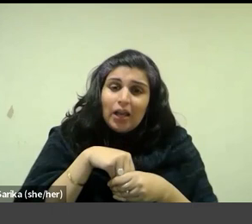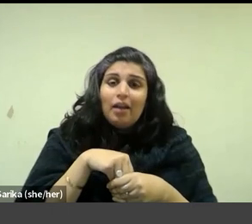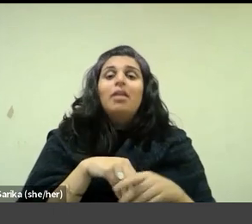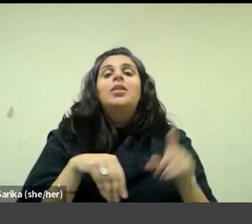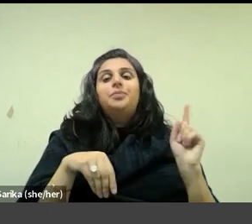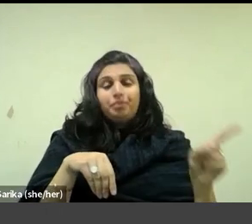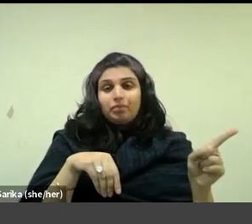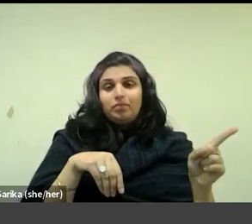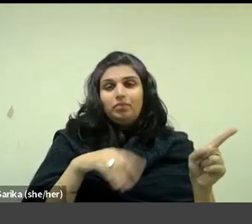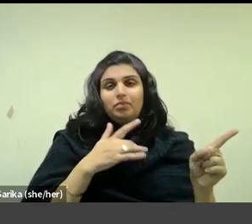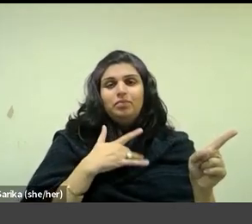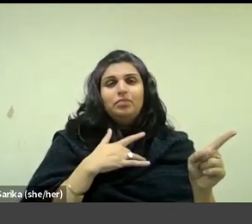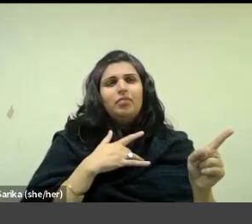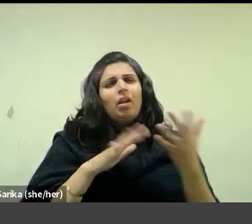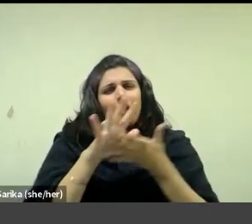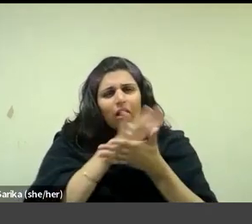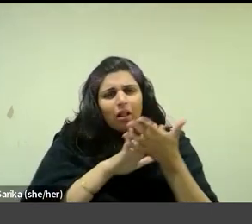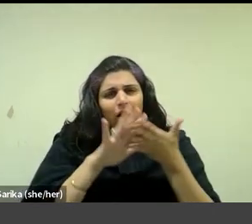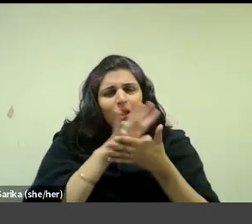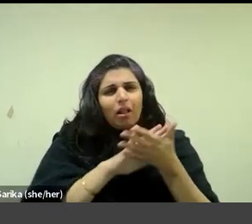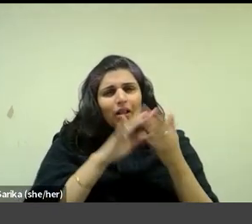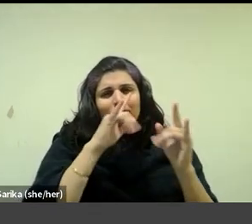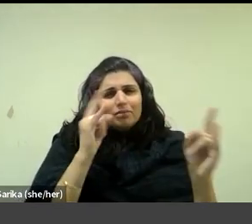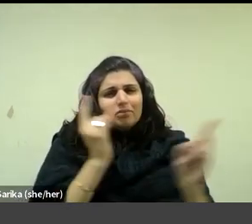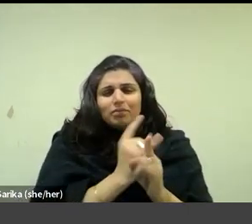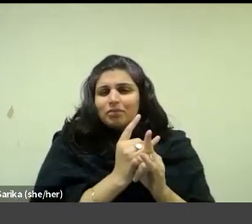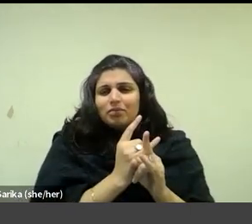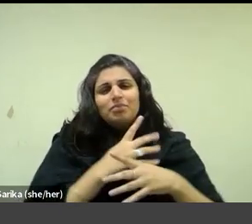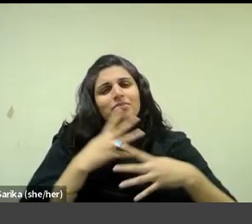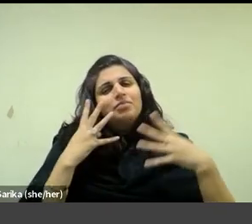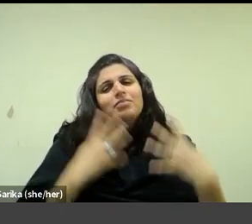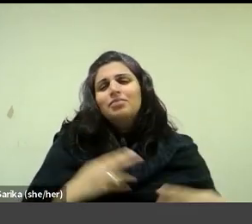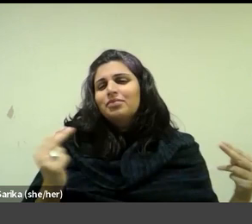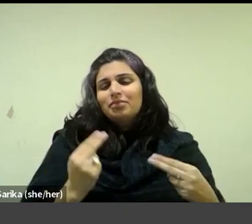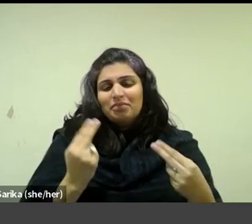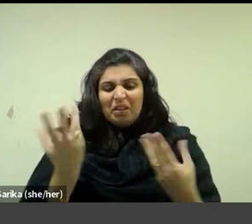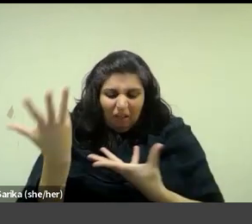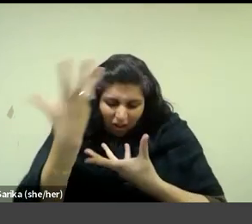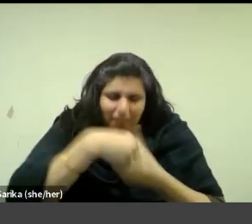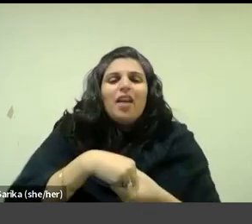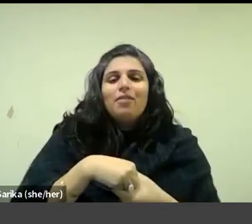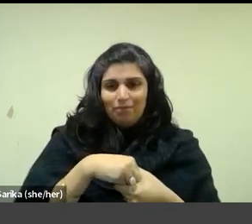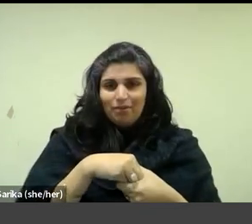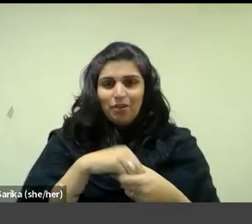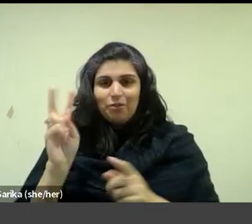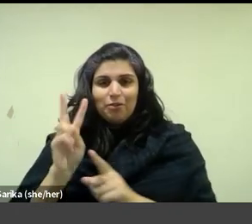found ambiguity, irony, melancholy and humour in Vuillard's art, and thereby produced a